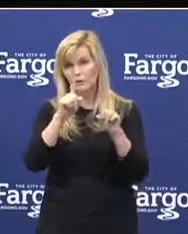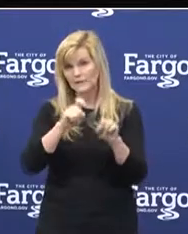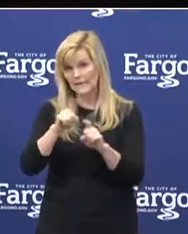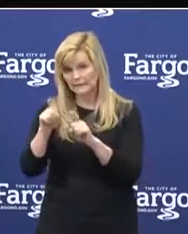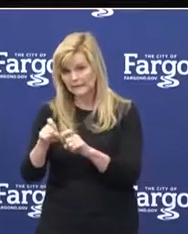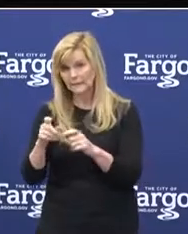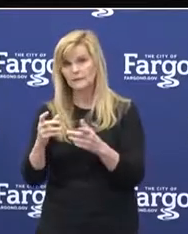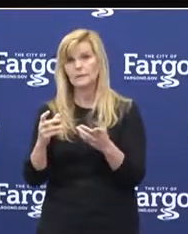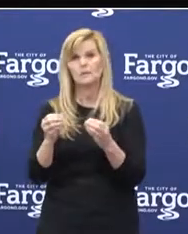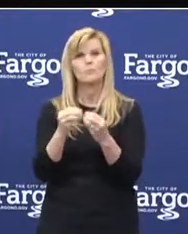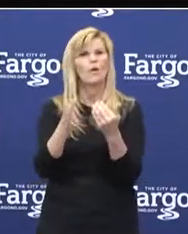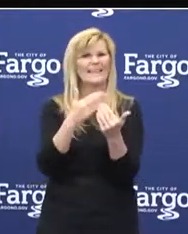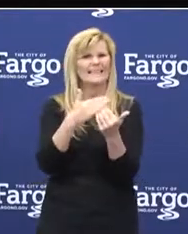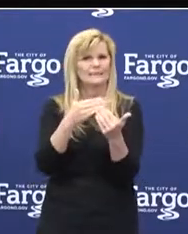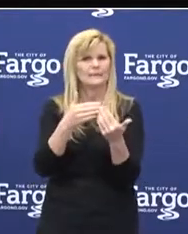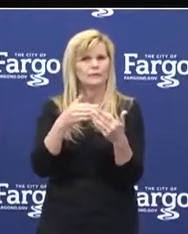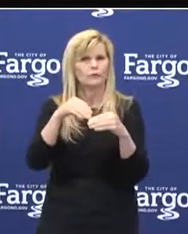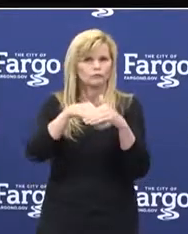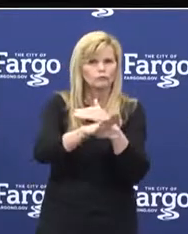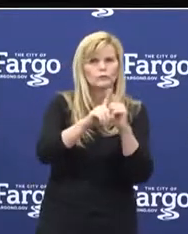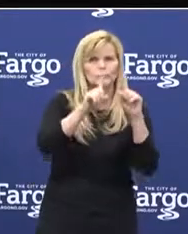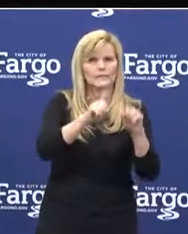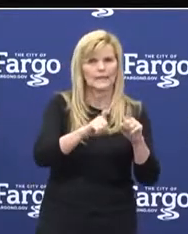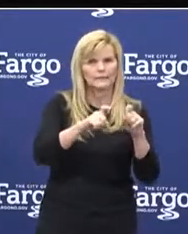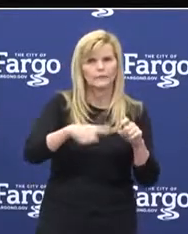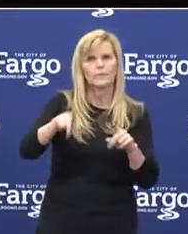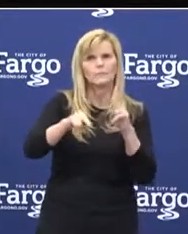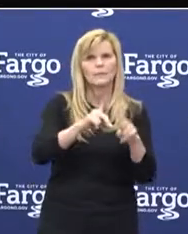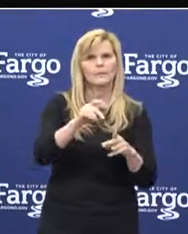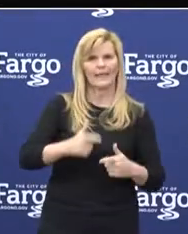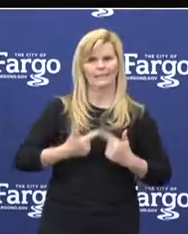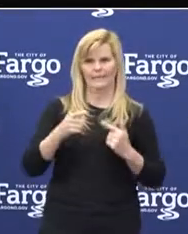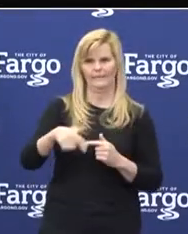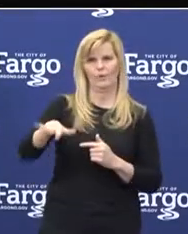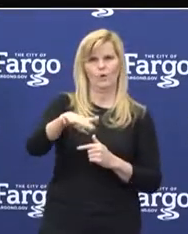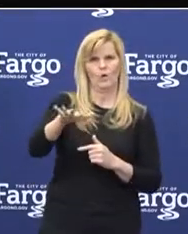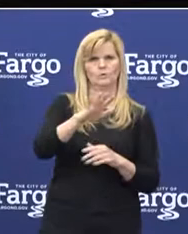easily accessible test sites for the residents of those communities.